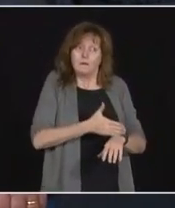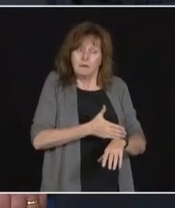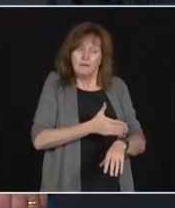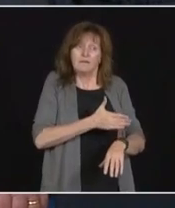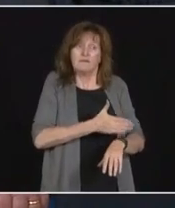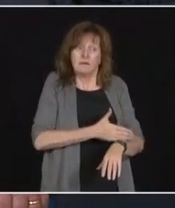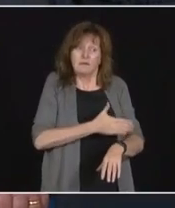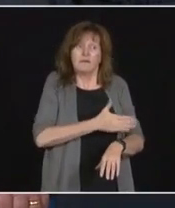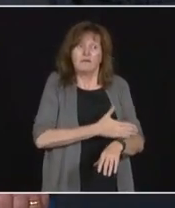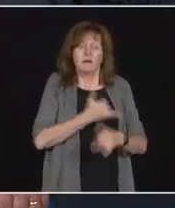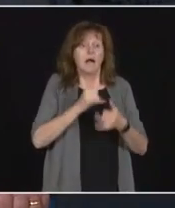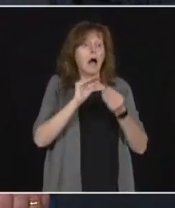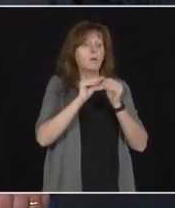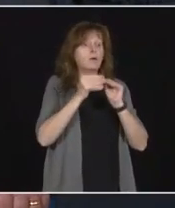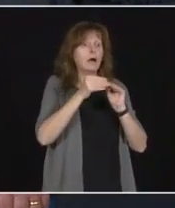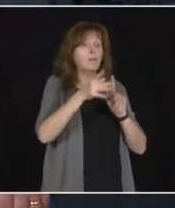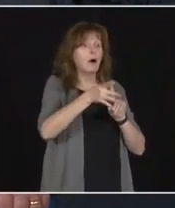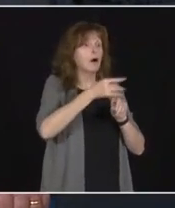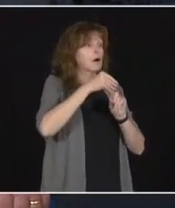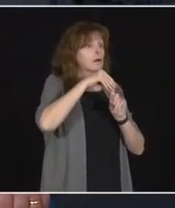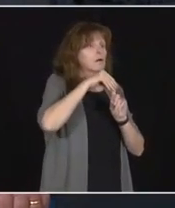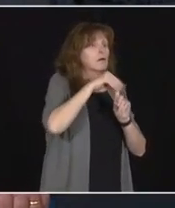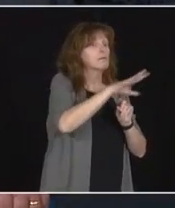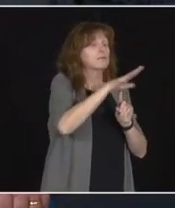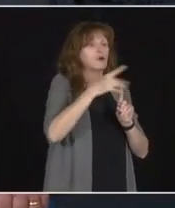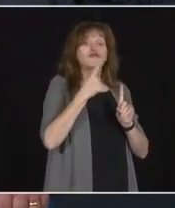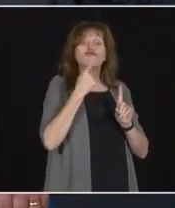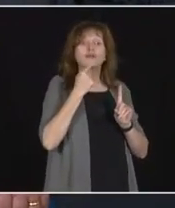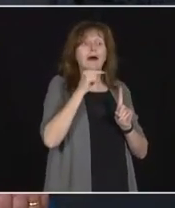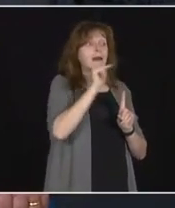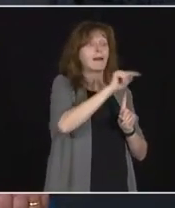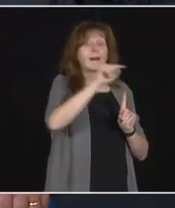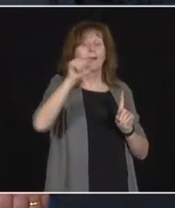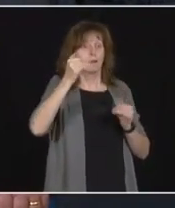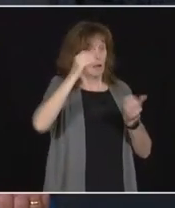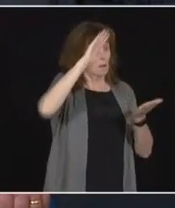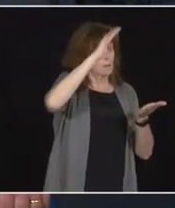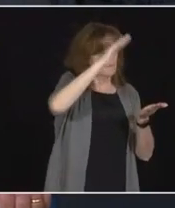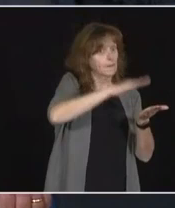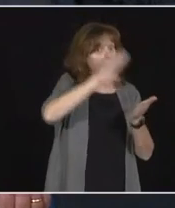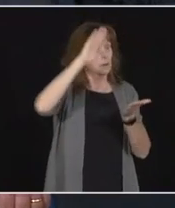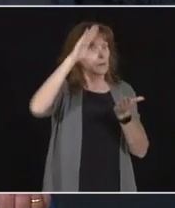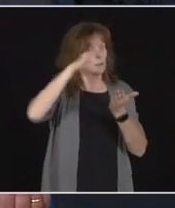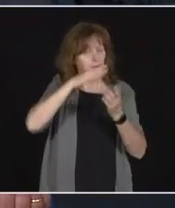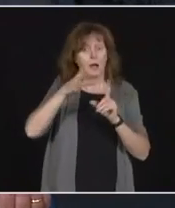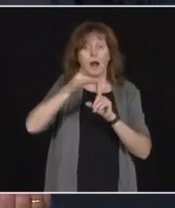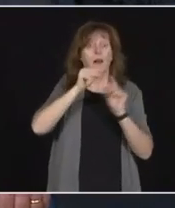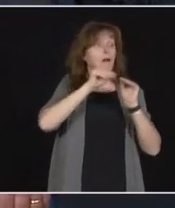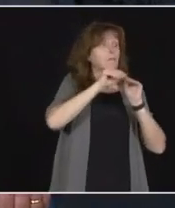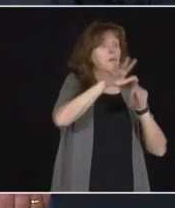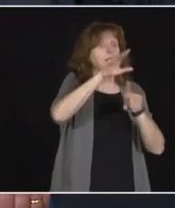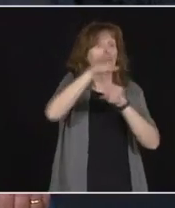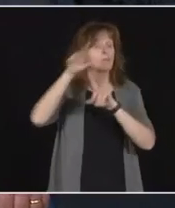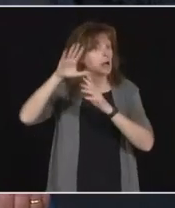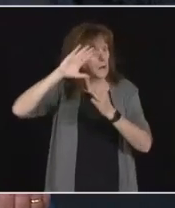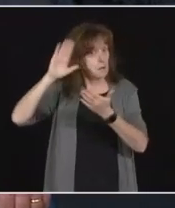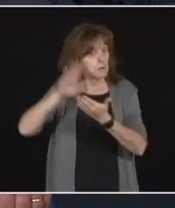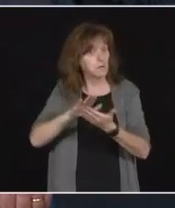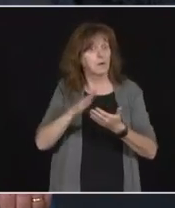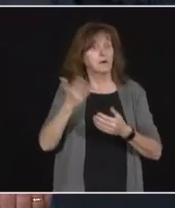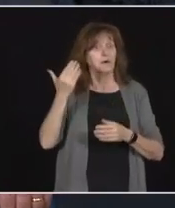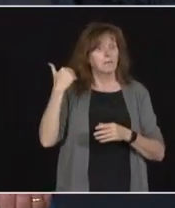improving in terms of our red homes and our outbreaks are improving. Many homes have resolved outbreaks now. So in this particular